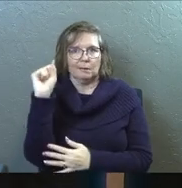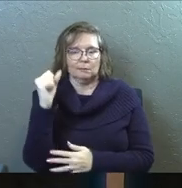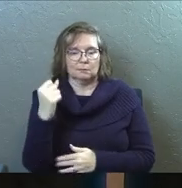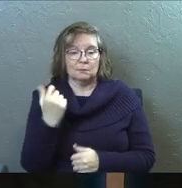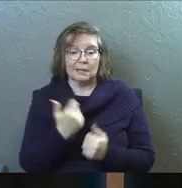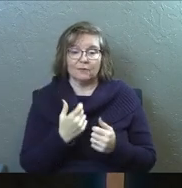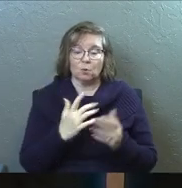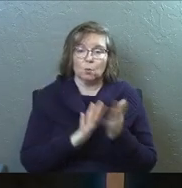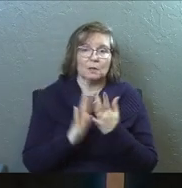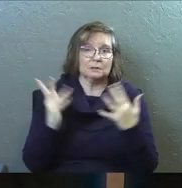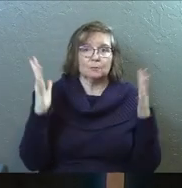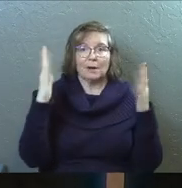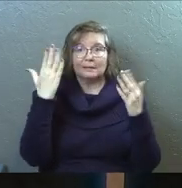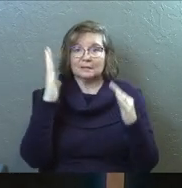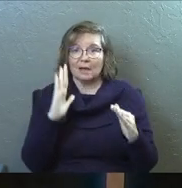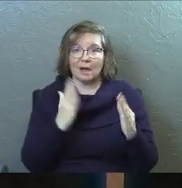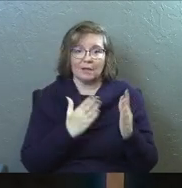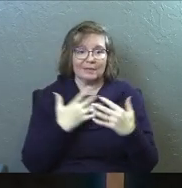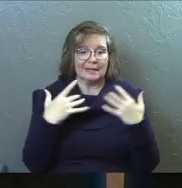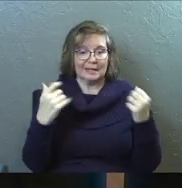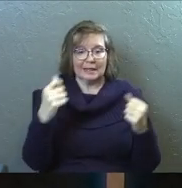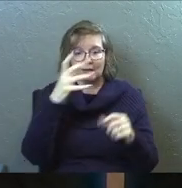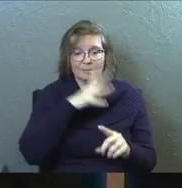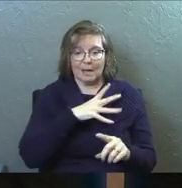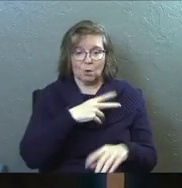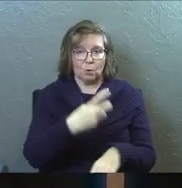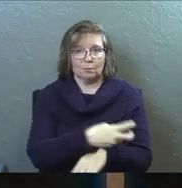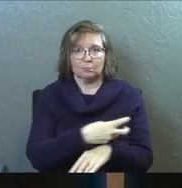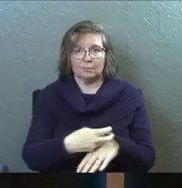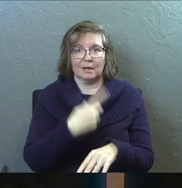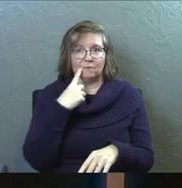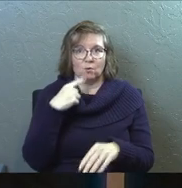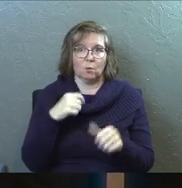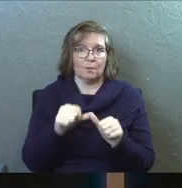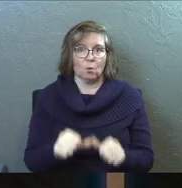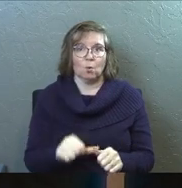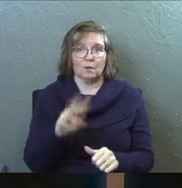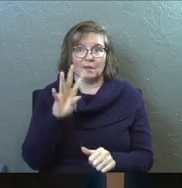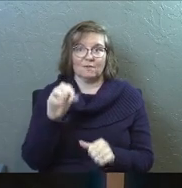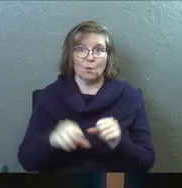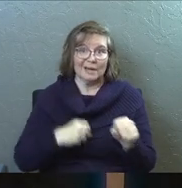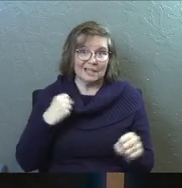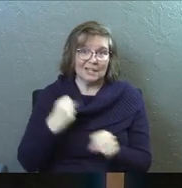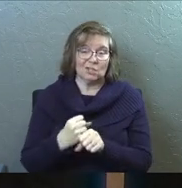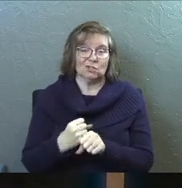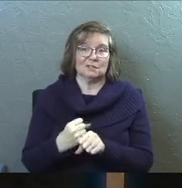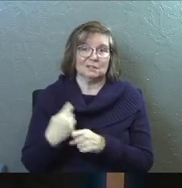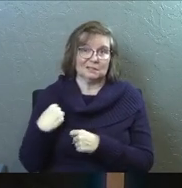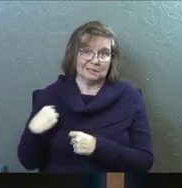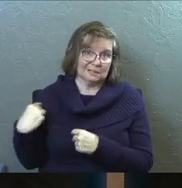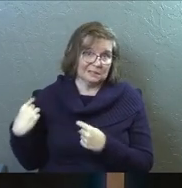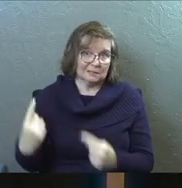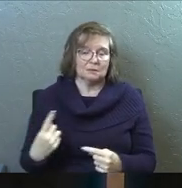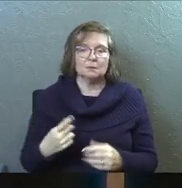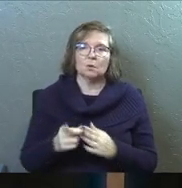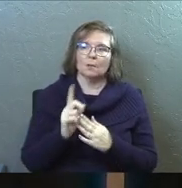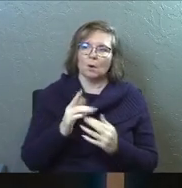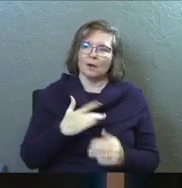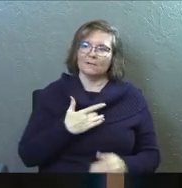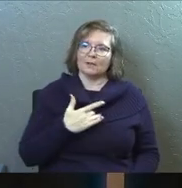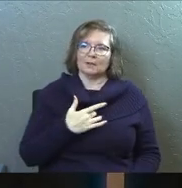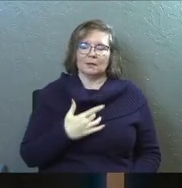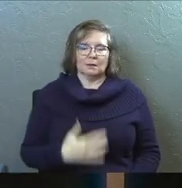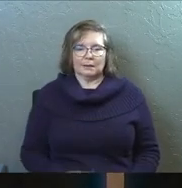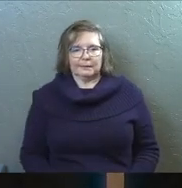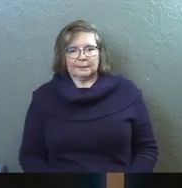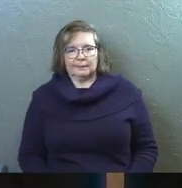praising God for this miraculous sign, the healing of a man who had been lame for more than 40 years. So there's this moment where I kind of feel like